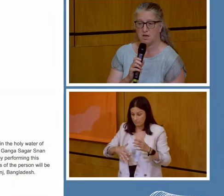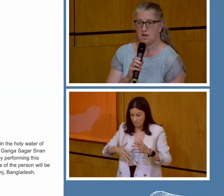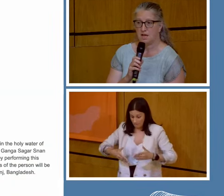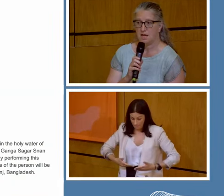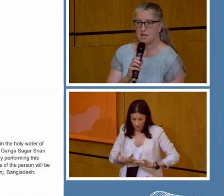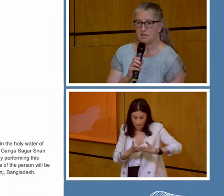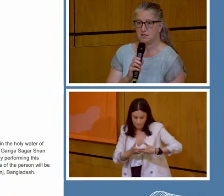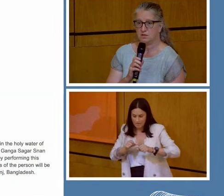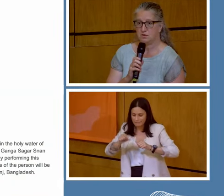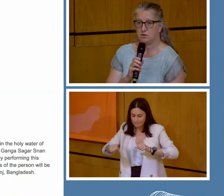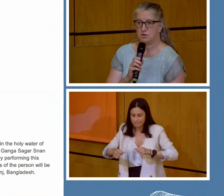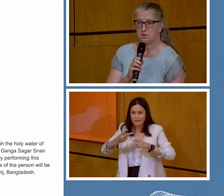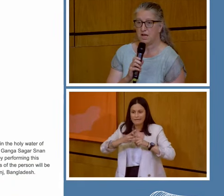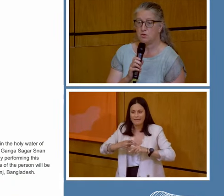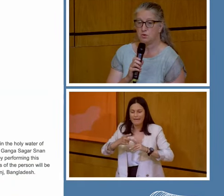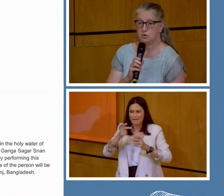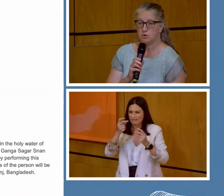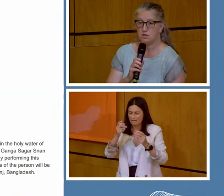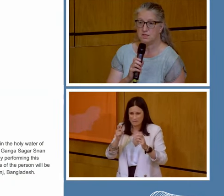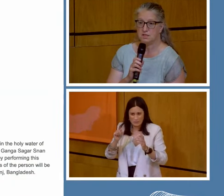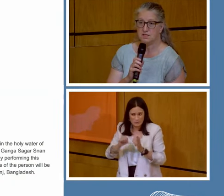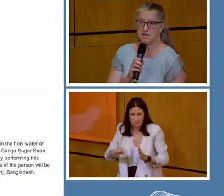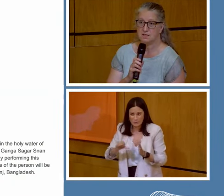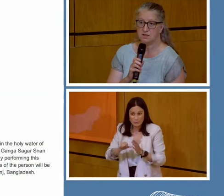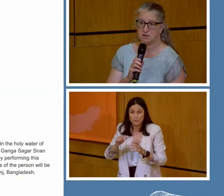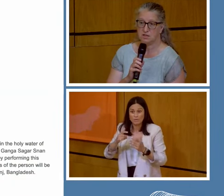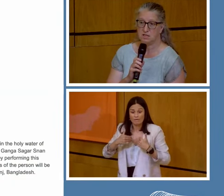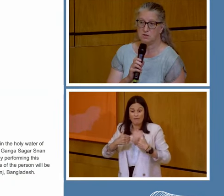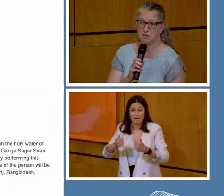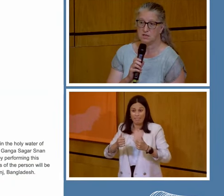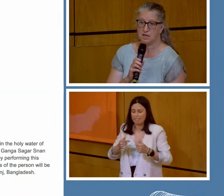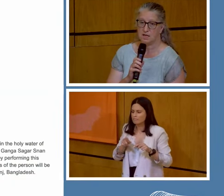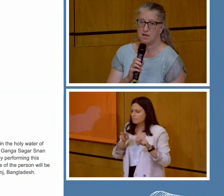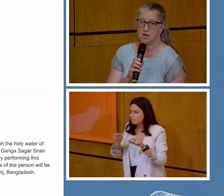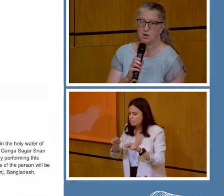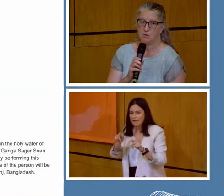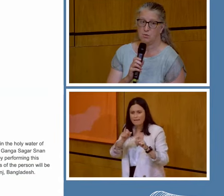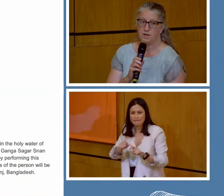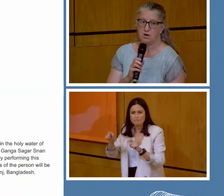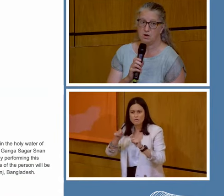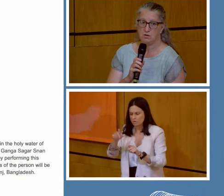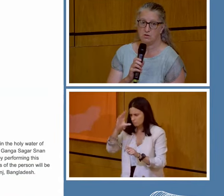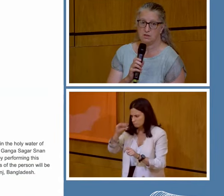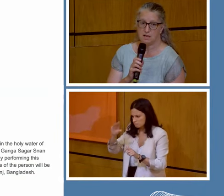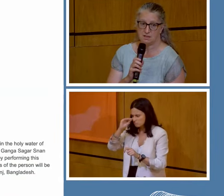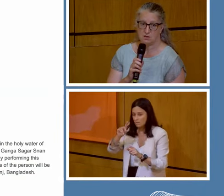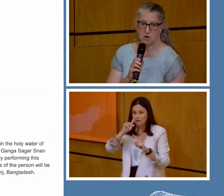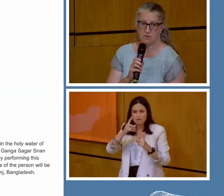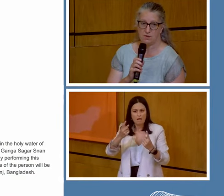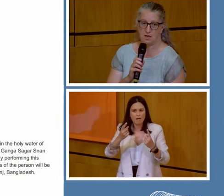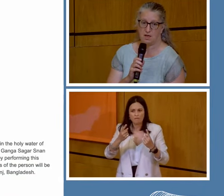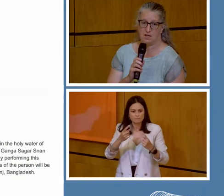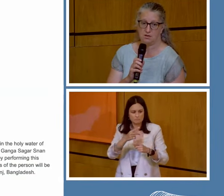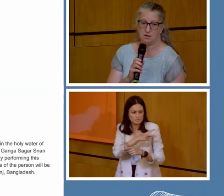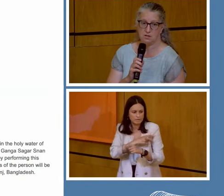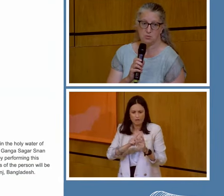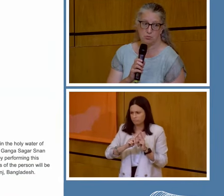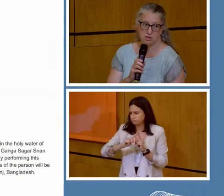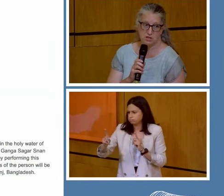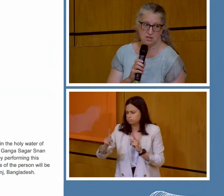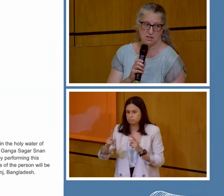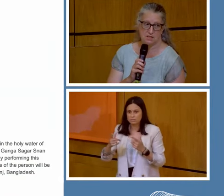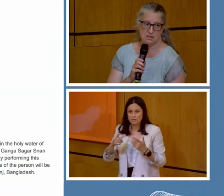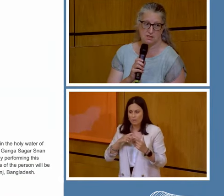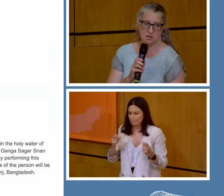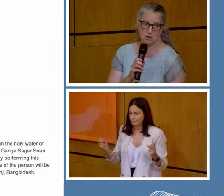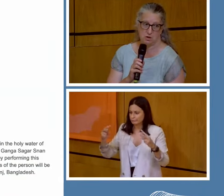care. And the health authorities said and continue to say, we can't get staff there. There's no